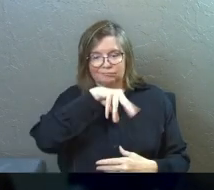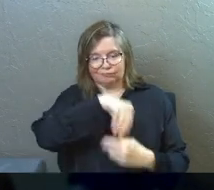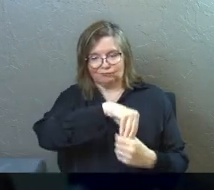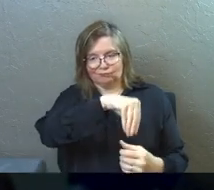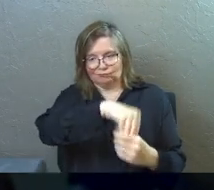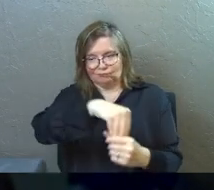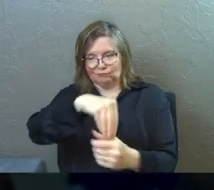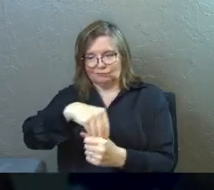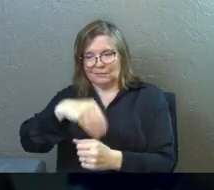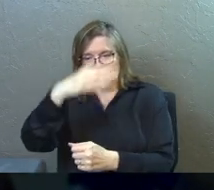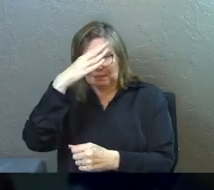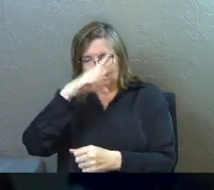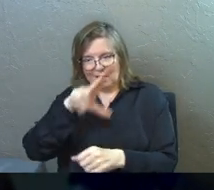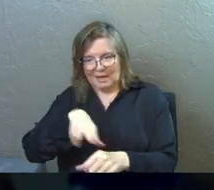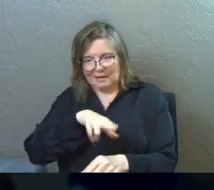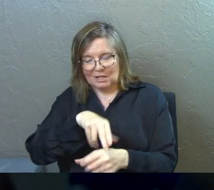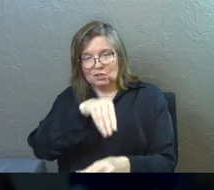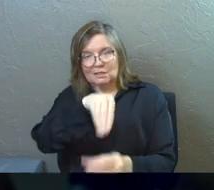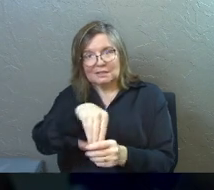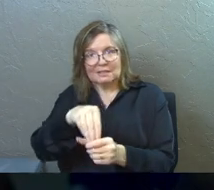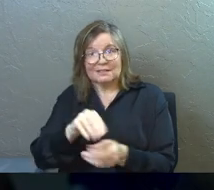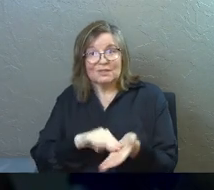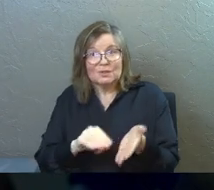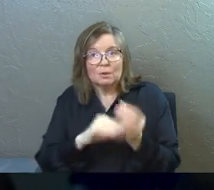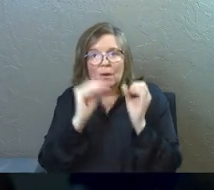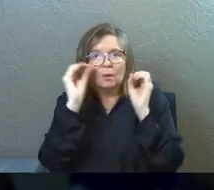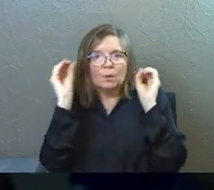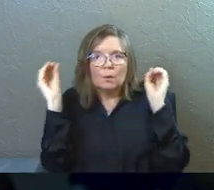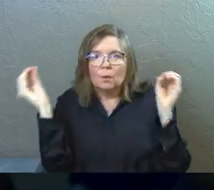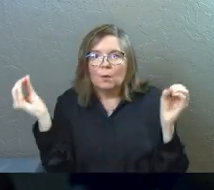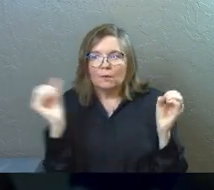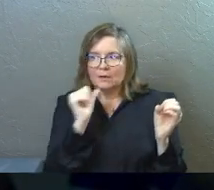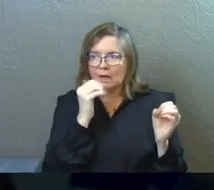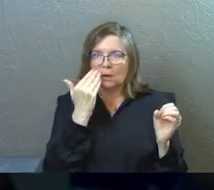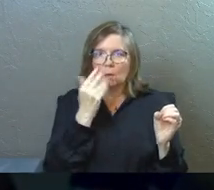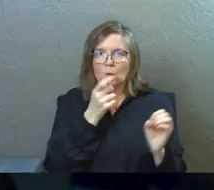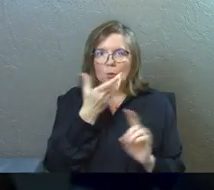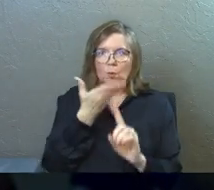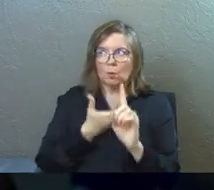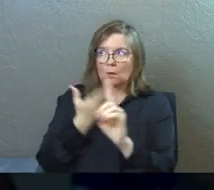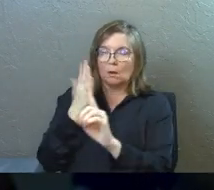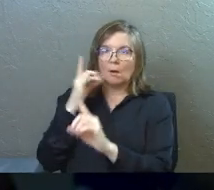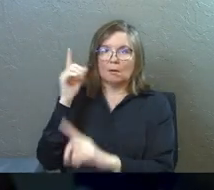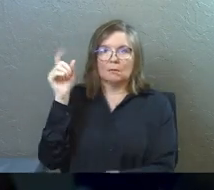his eternal power, and divine nature, so they have no excuse for not knowing God.